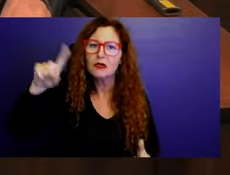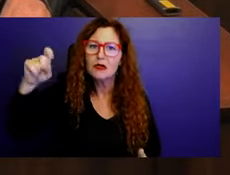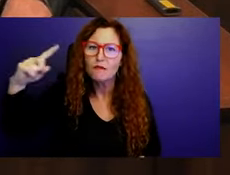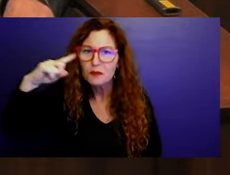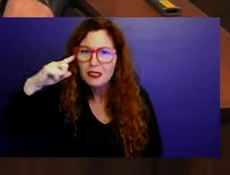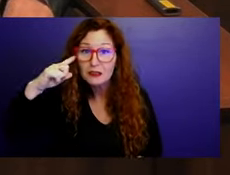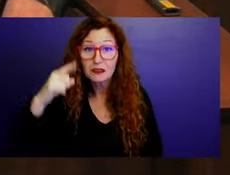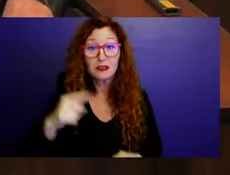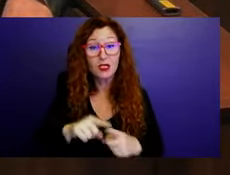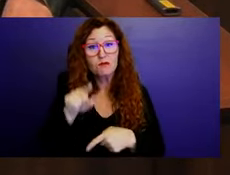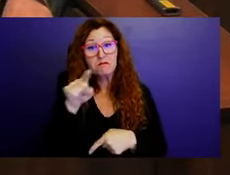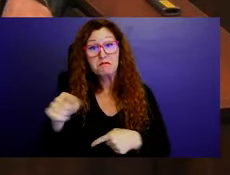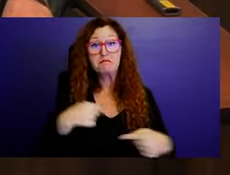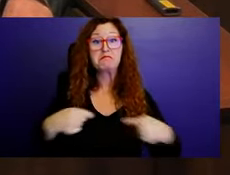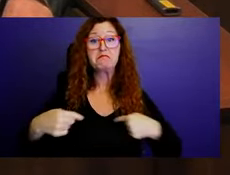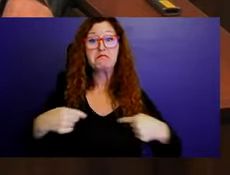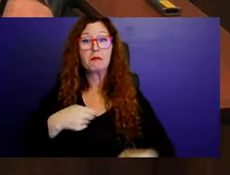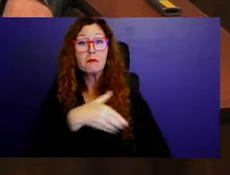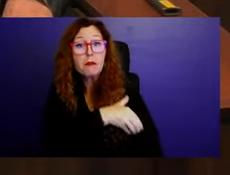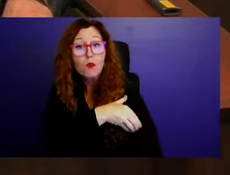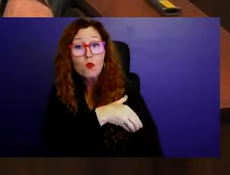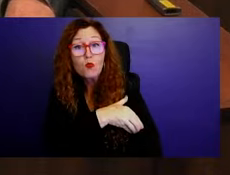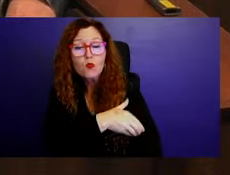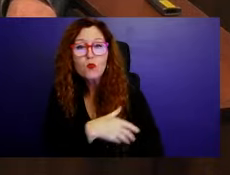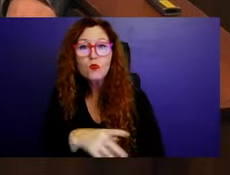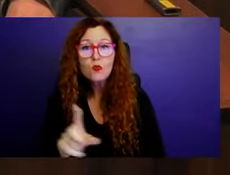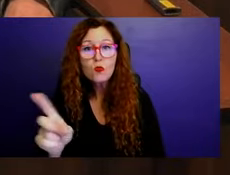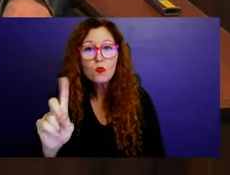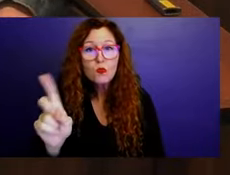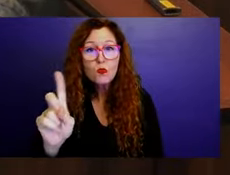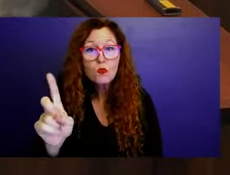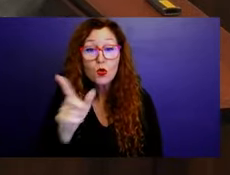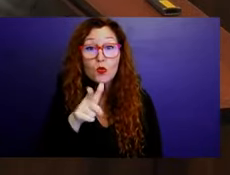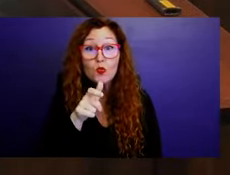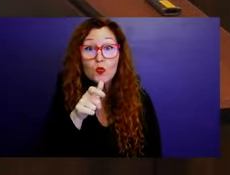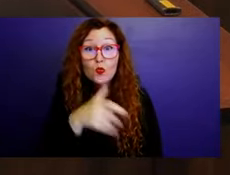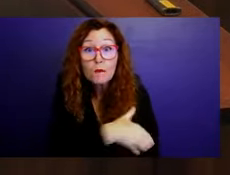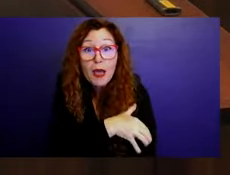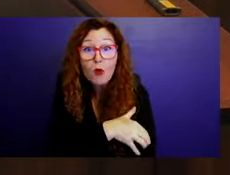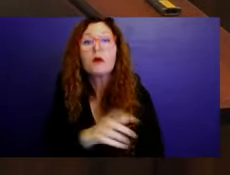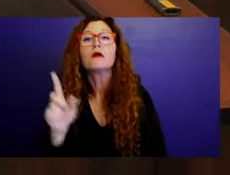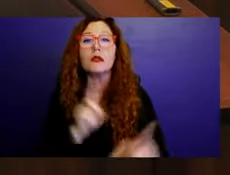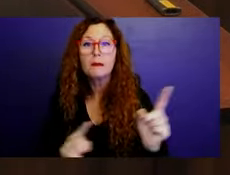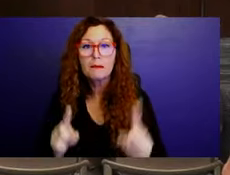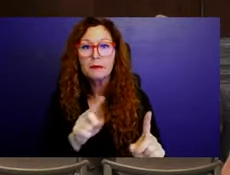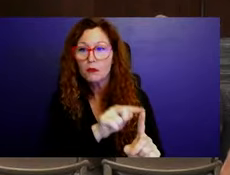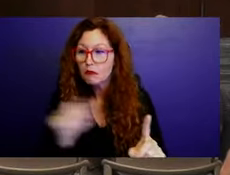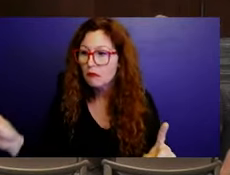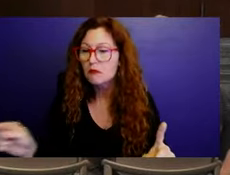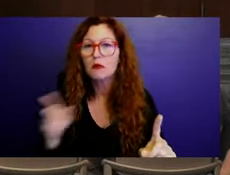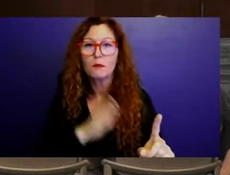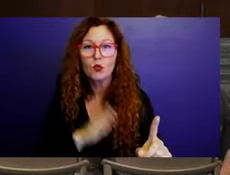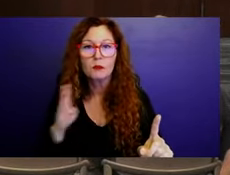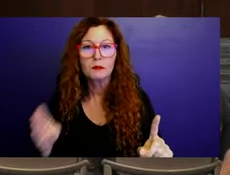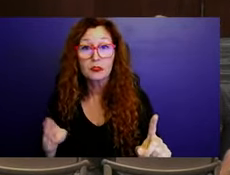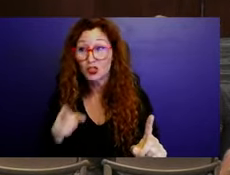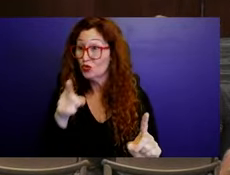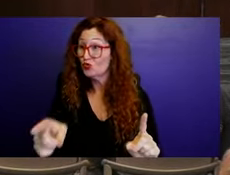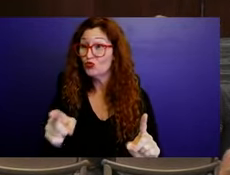Real leaders have a compass and you've lost all sense of direction. Thank you. Thank you.